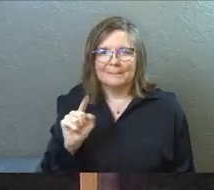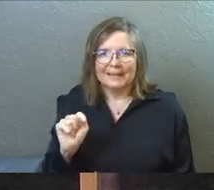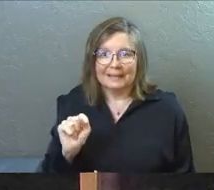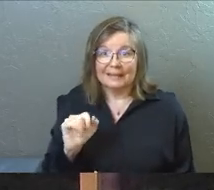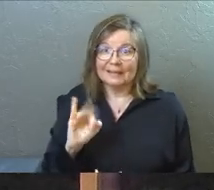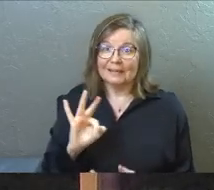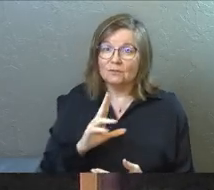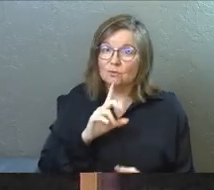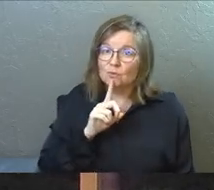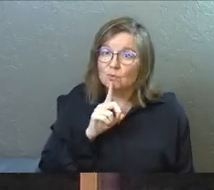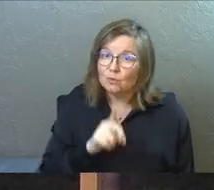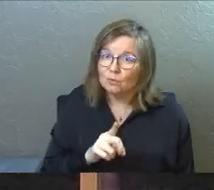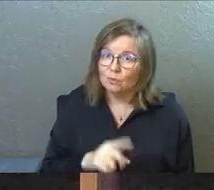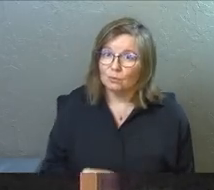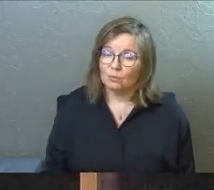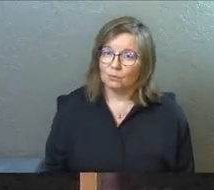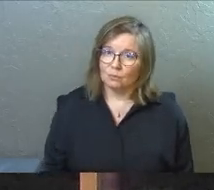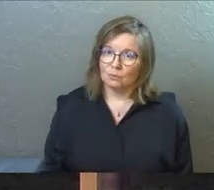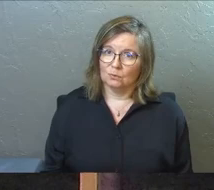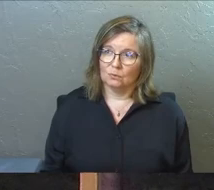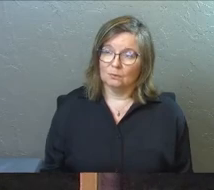if it's true. And it's true.